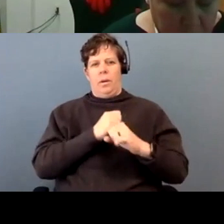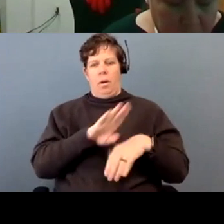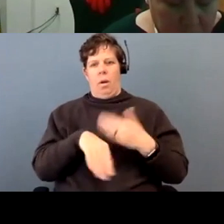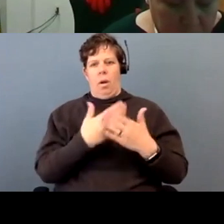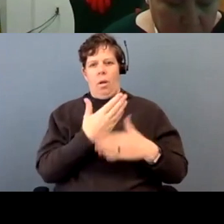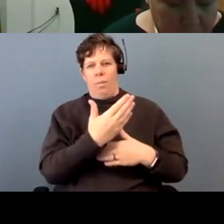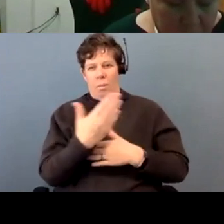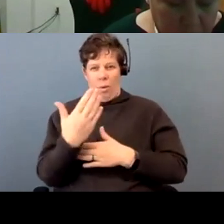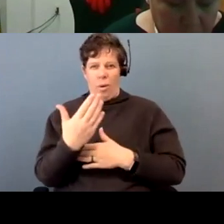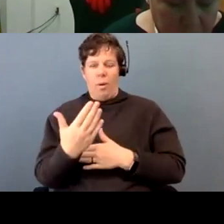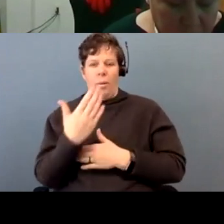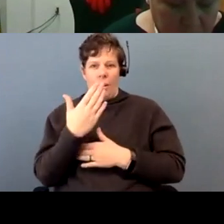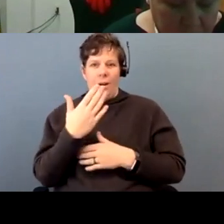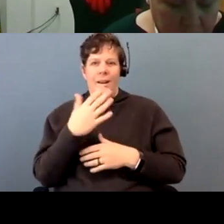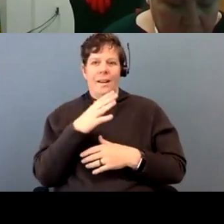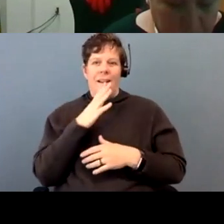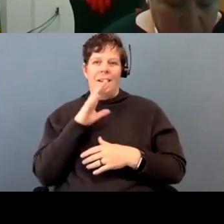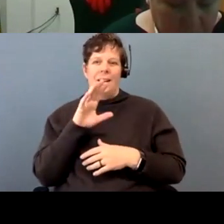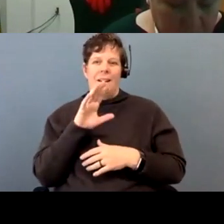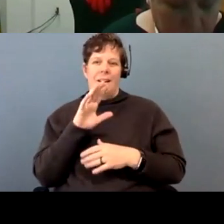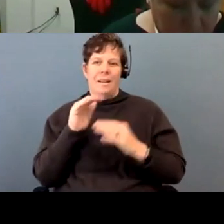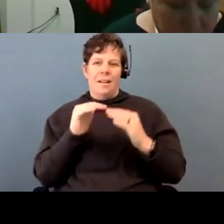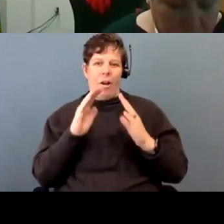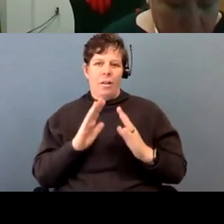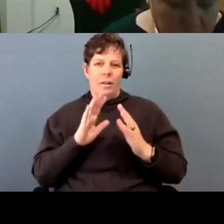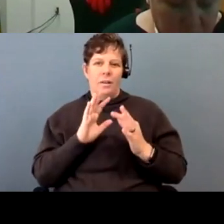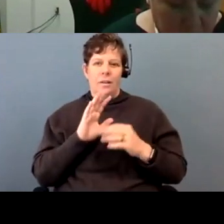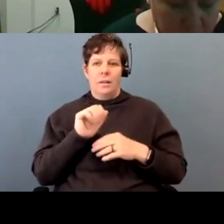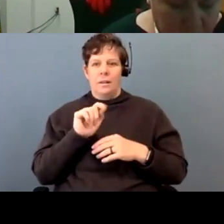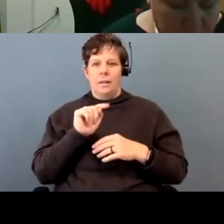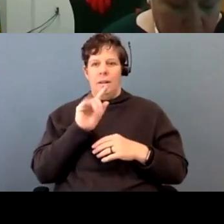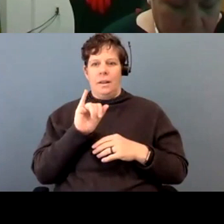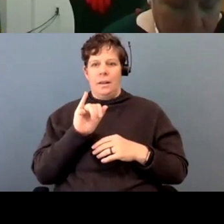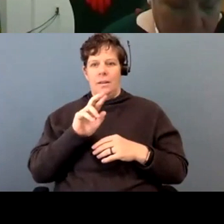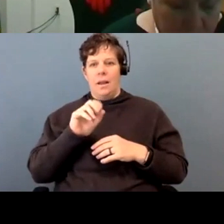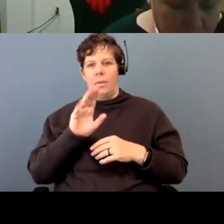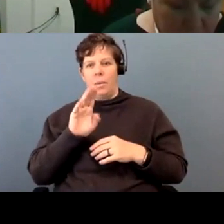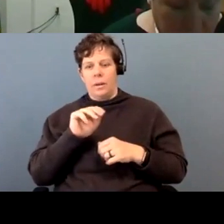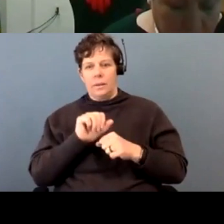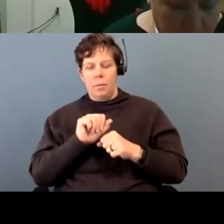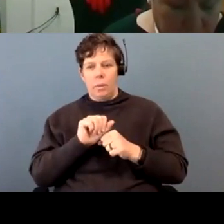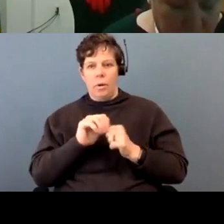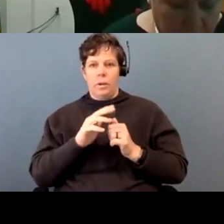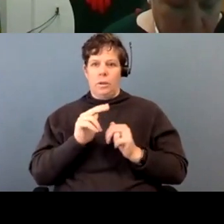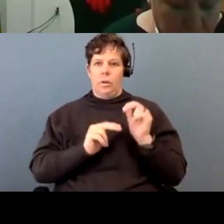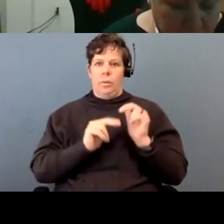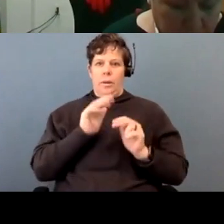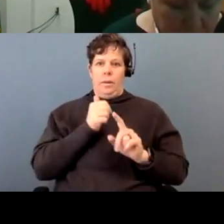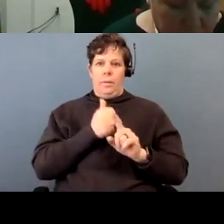my co conspirators, co conspirators and colleagues in anti-racism work, learn how to build themselves a safety plan.